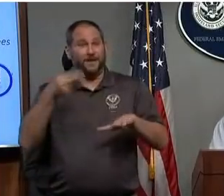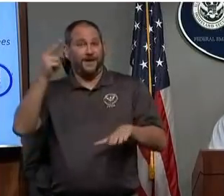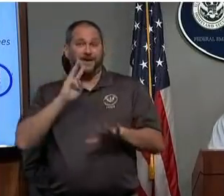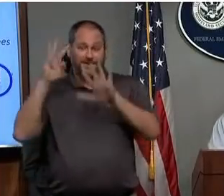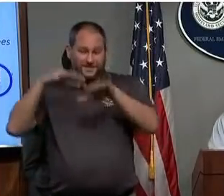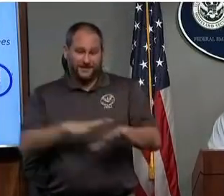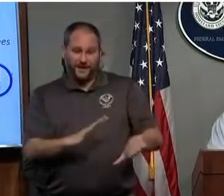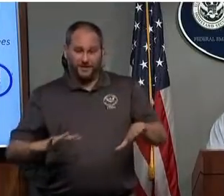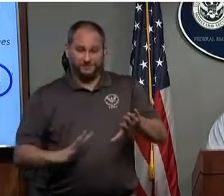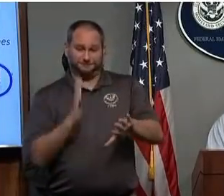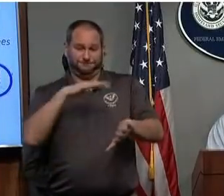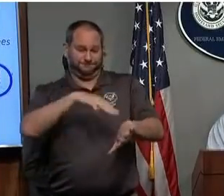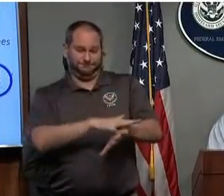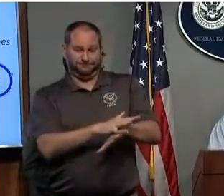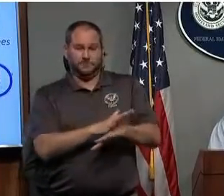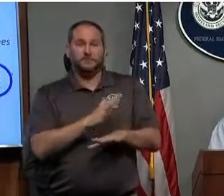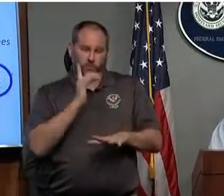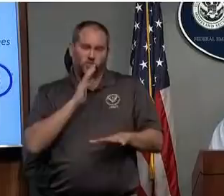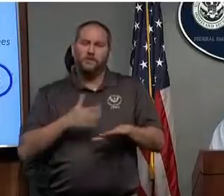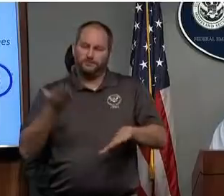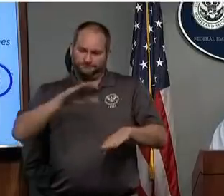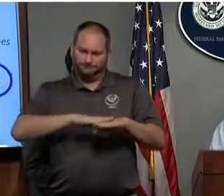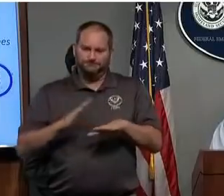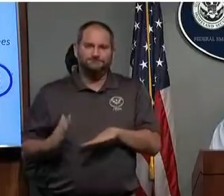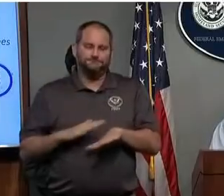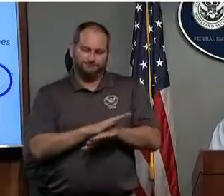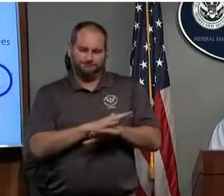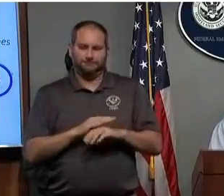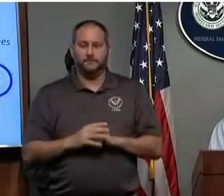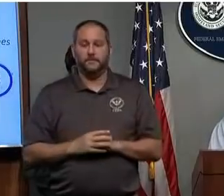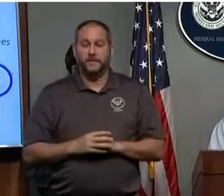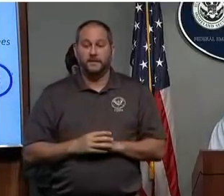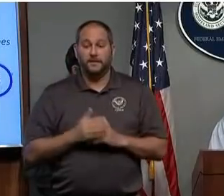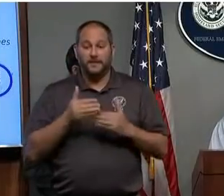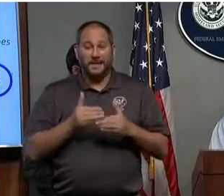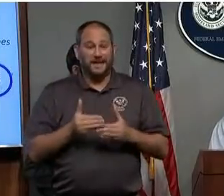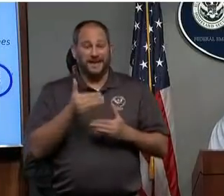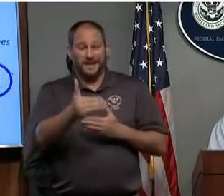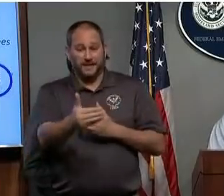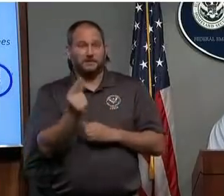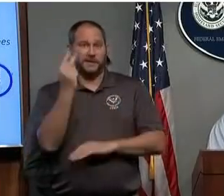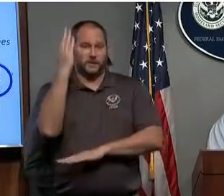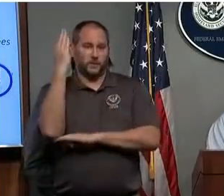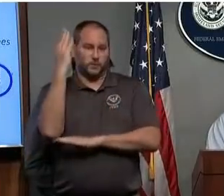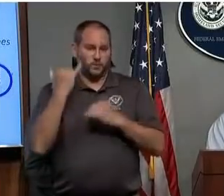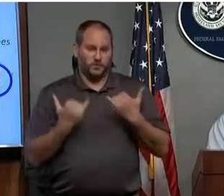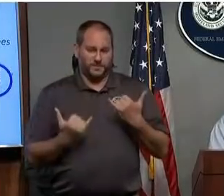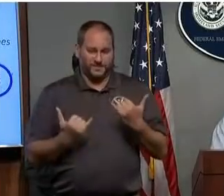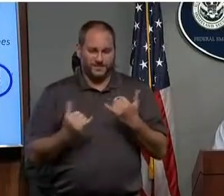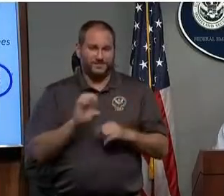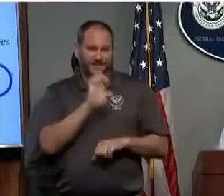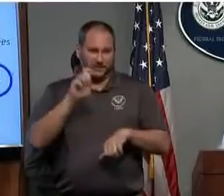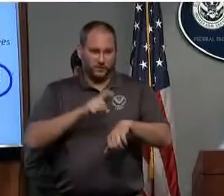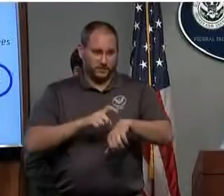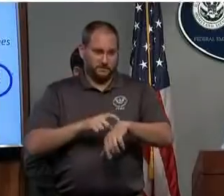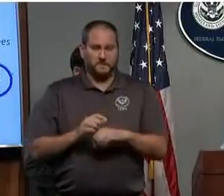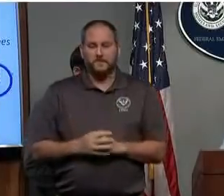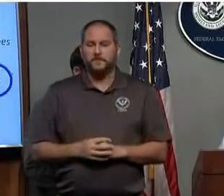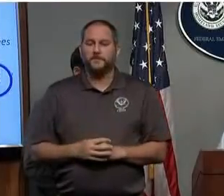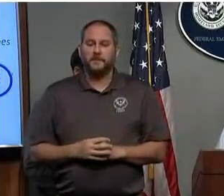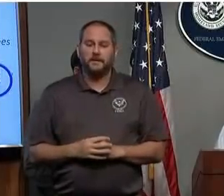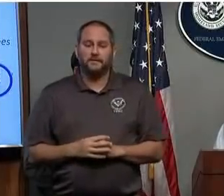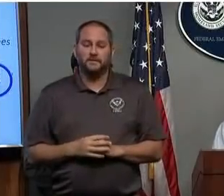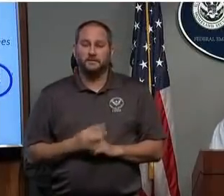the next high tide cycle along the Carolina coast is around noon today, eastern time. I do want to emphasize